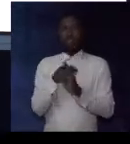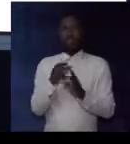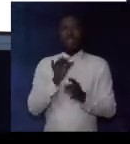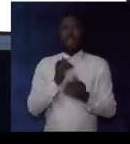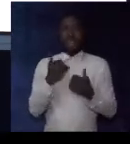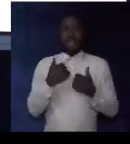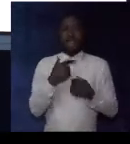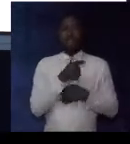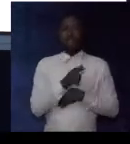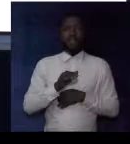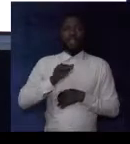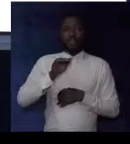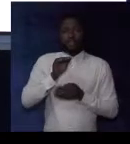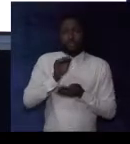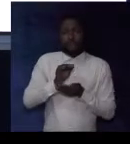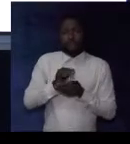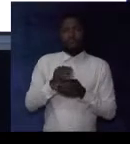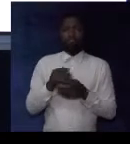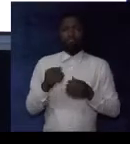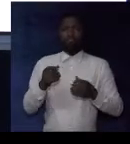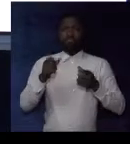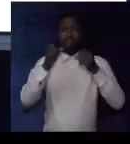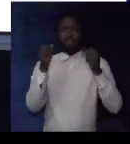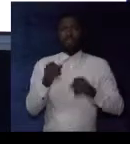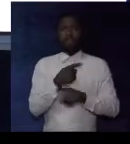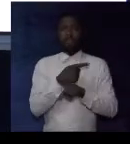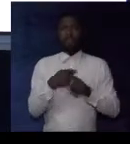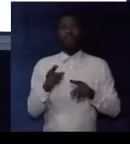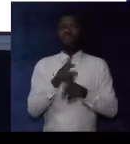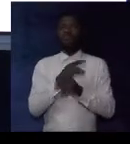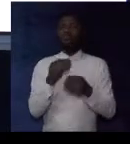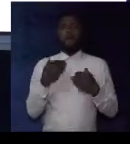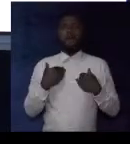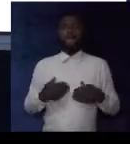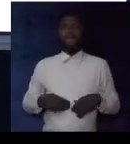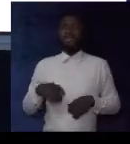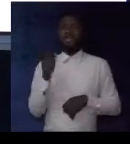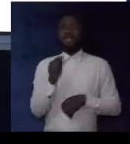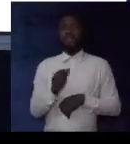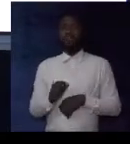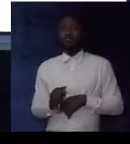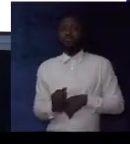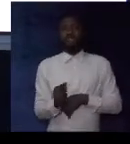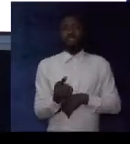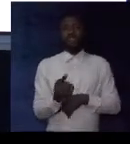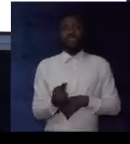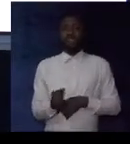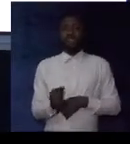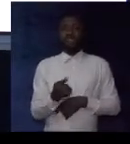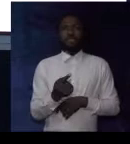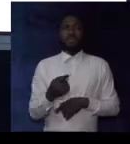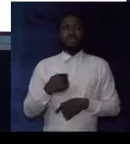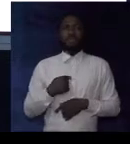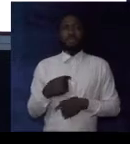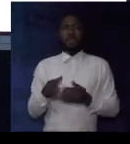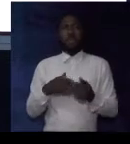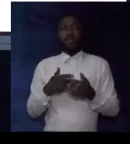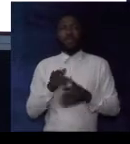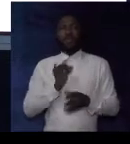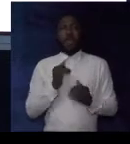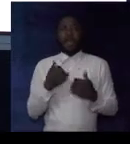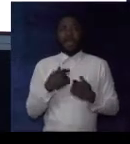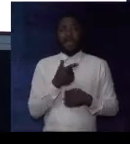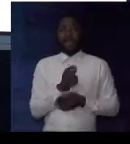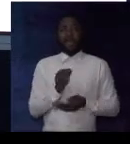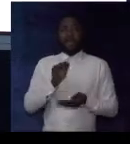Although I have a small stature, but nobody can intimidate me. Although I have